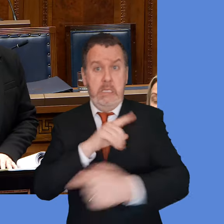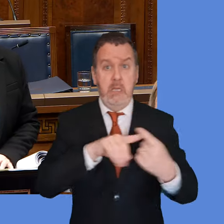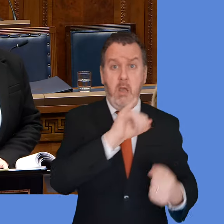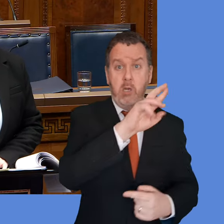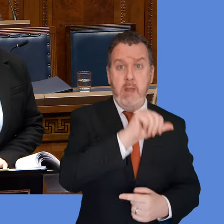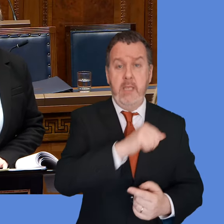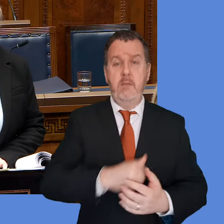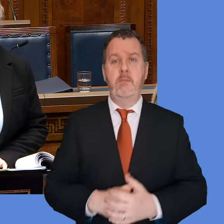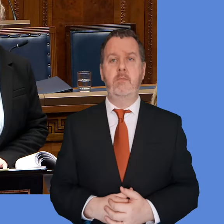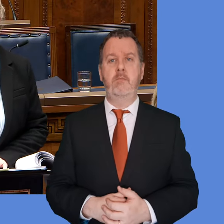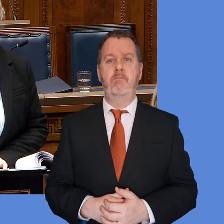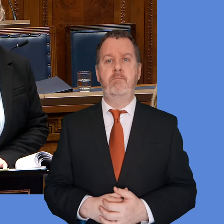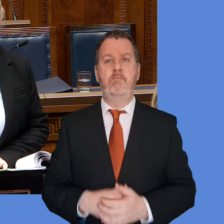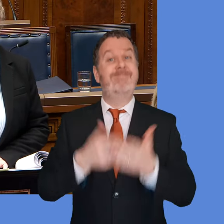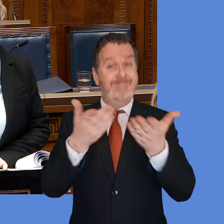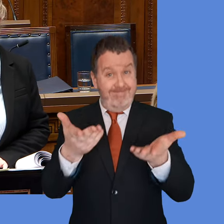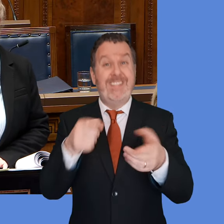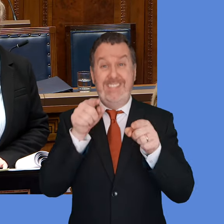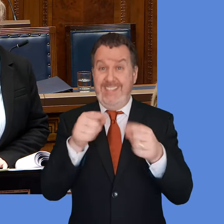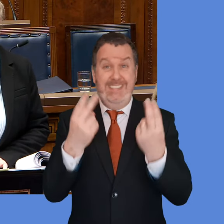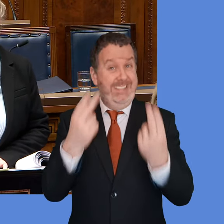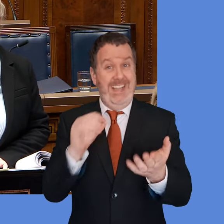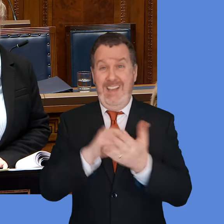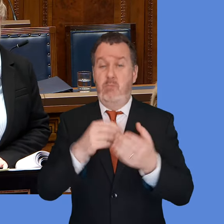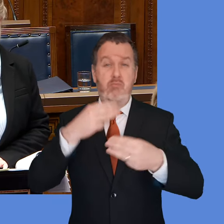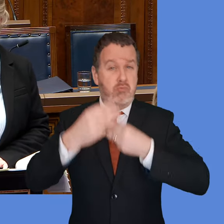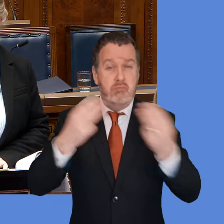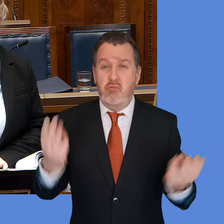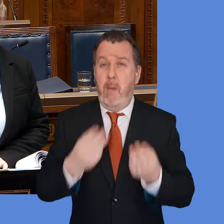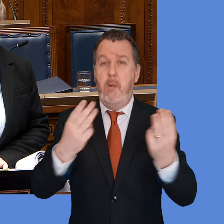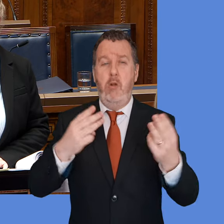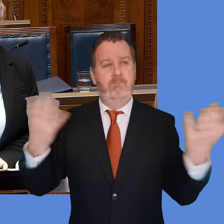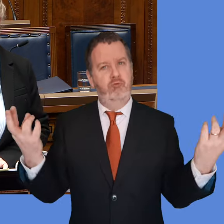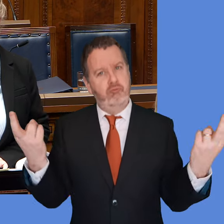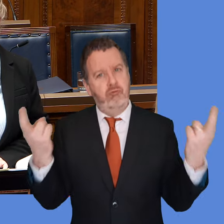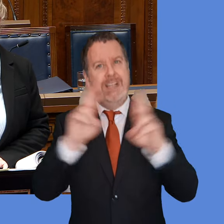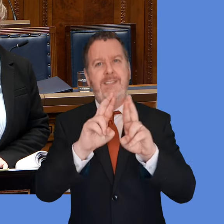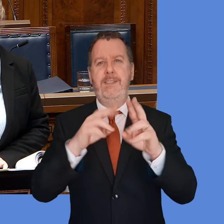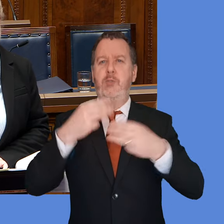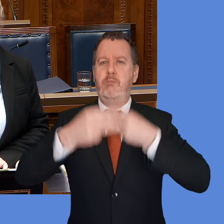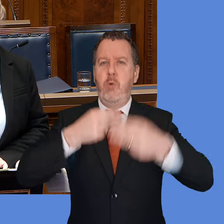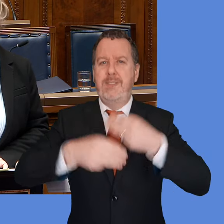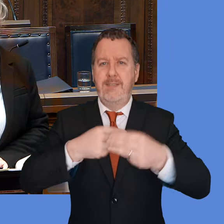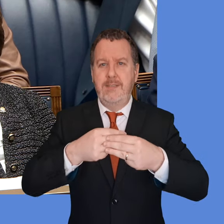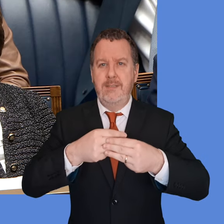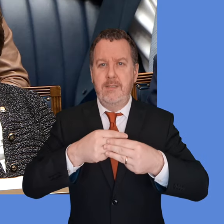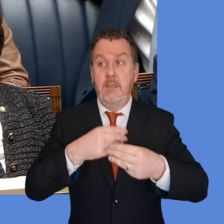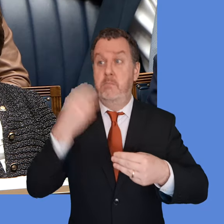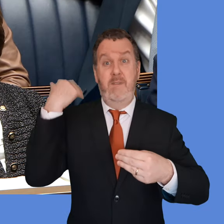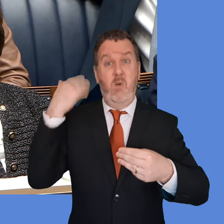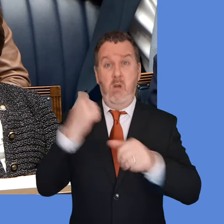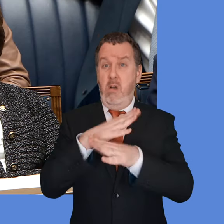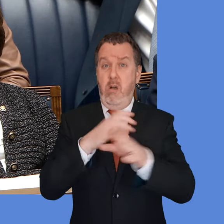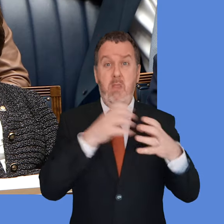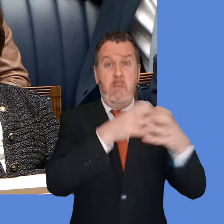why we need to properly deal with the past, why we have to have a proper reconciliation process, why we have to properly deal with what was agreed by all parties way